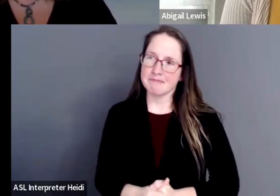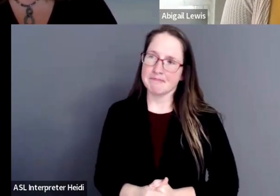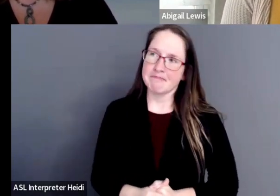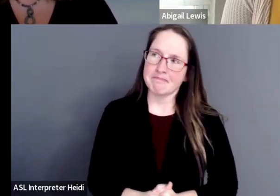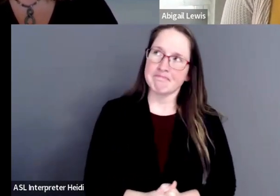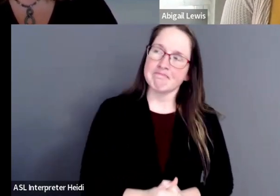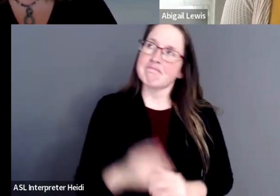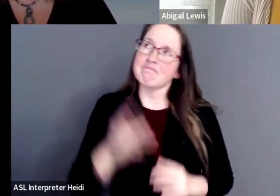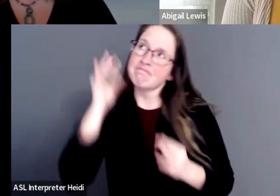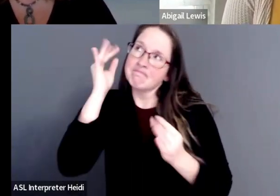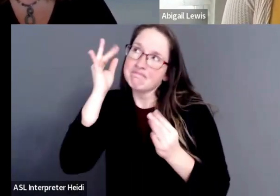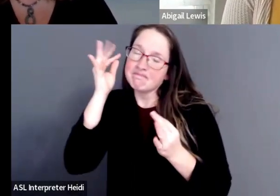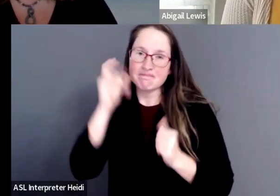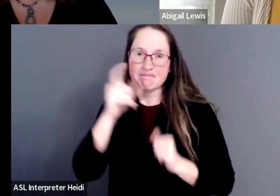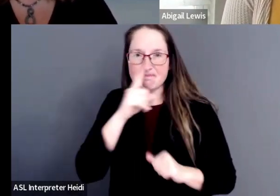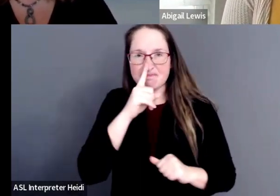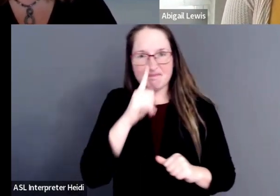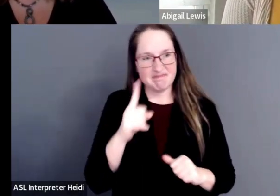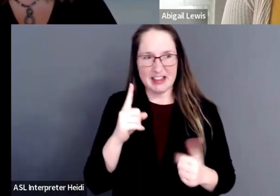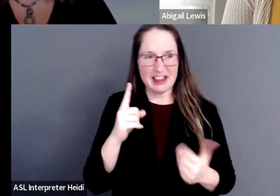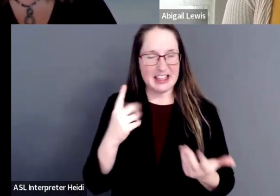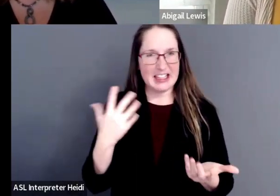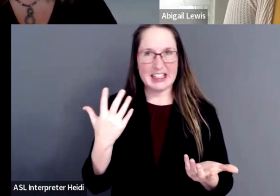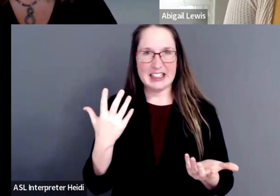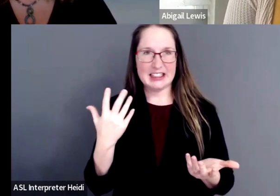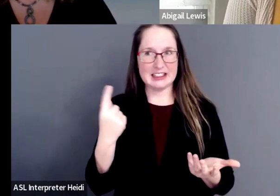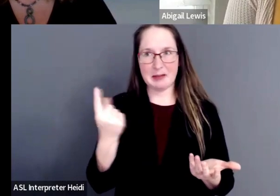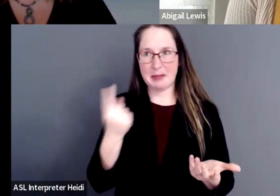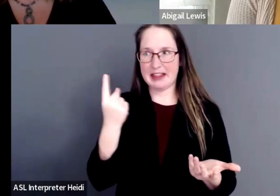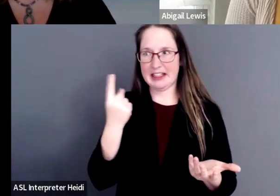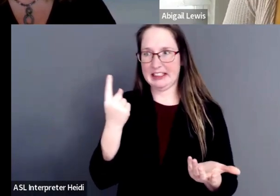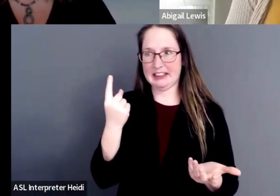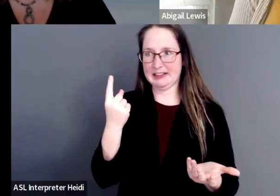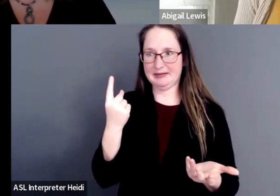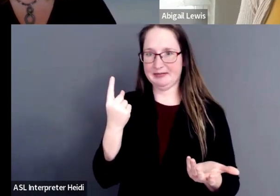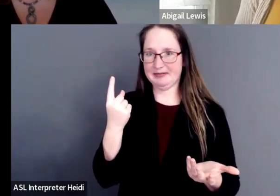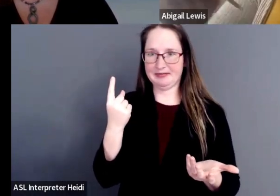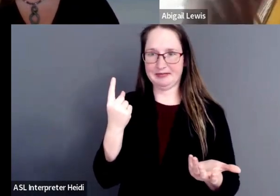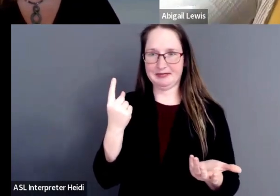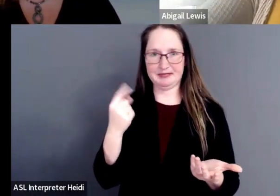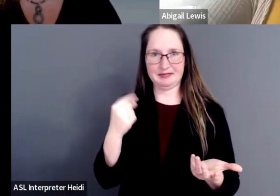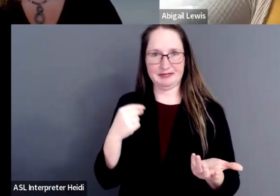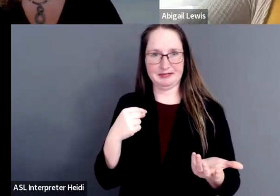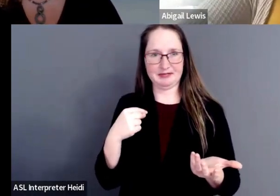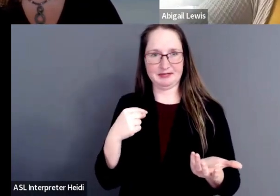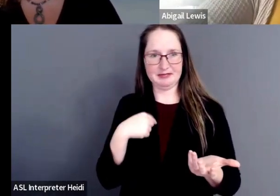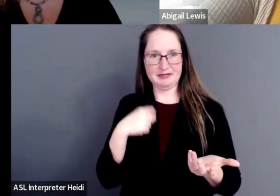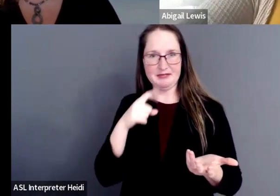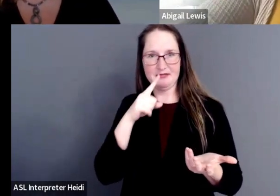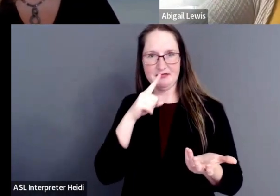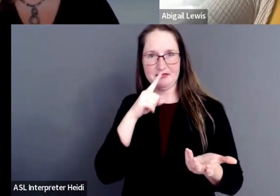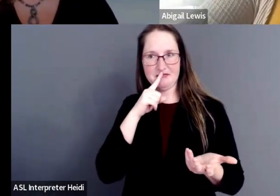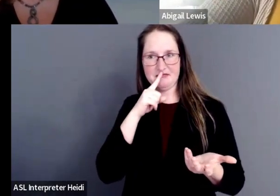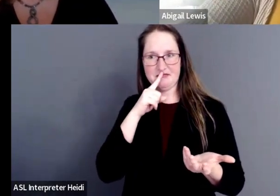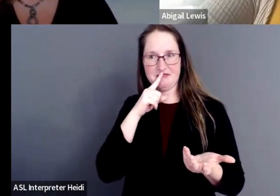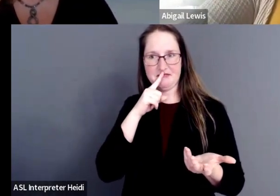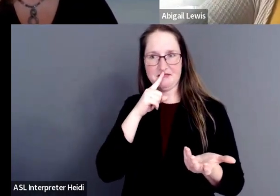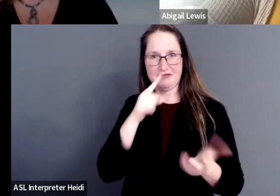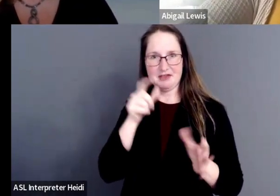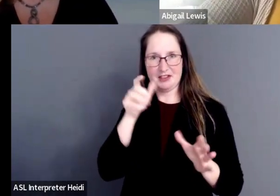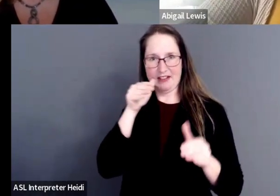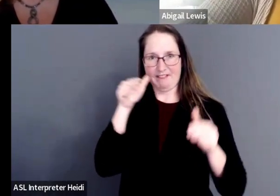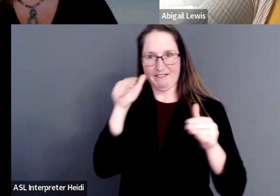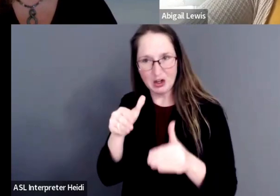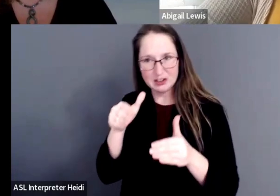Well, it was not something that I had really focused Zoe on, just being an artist.